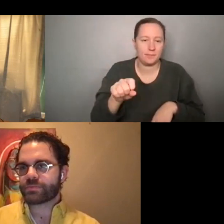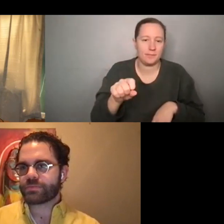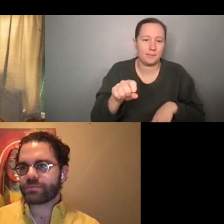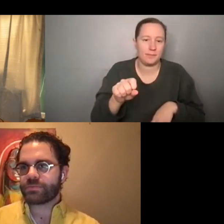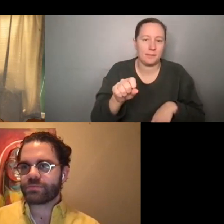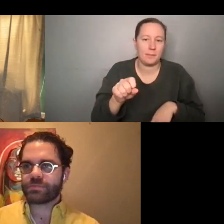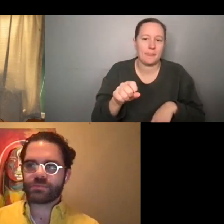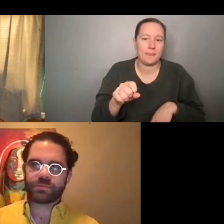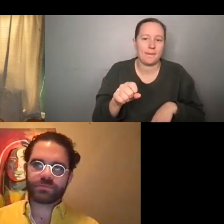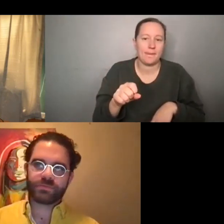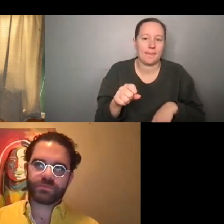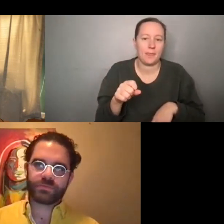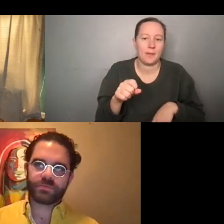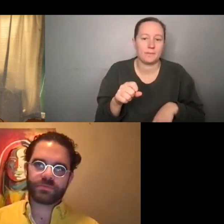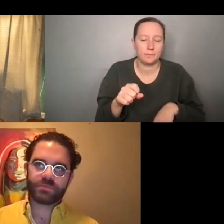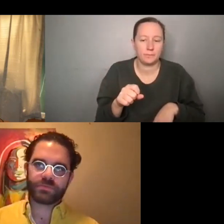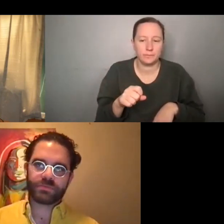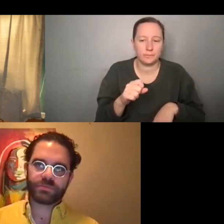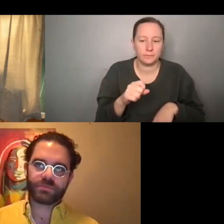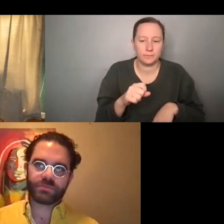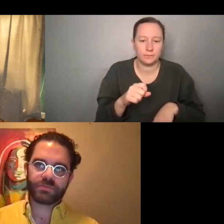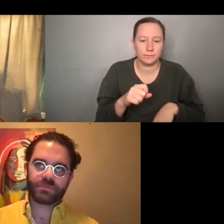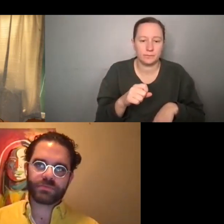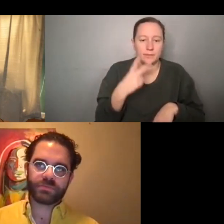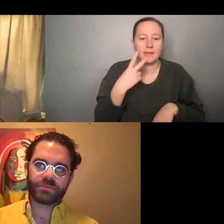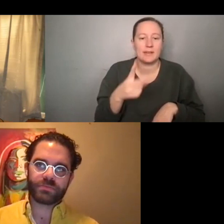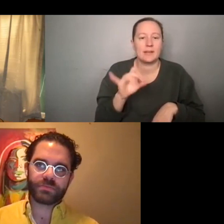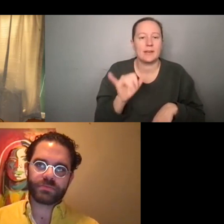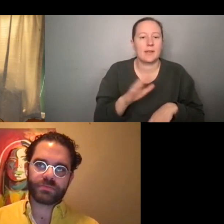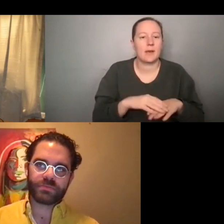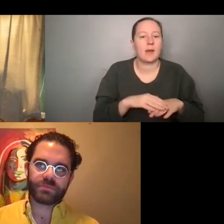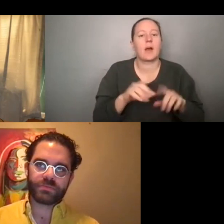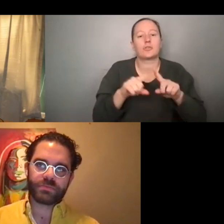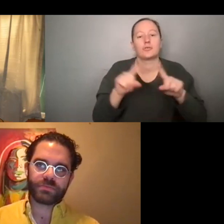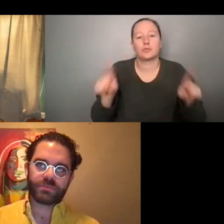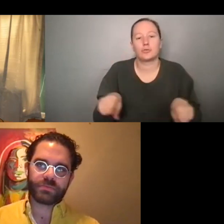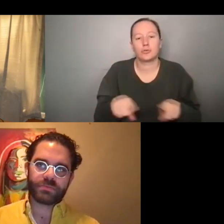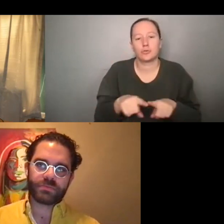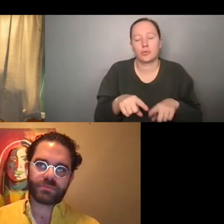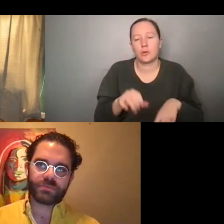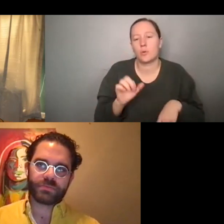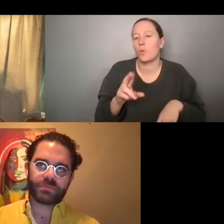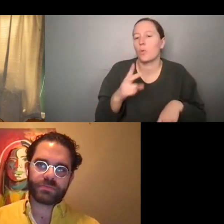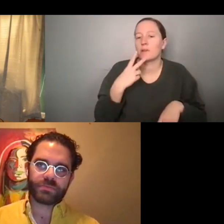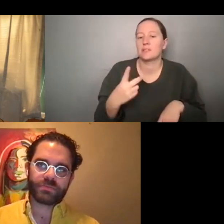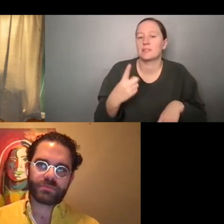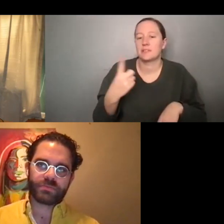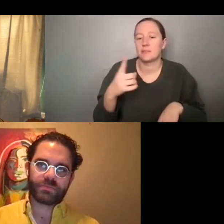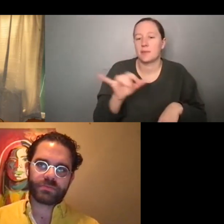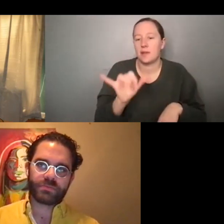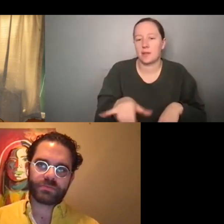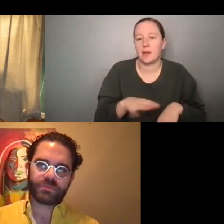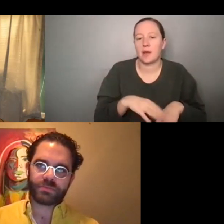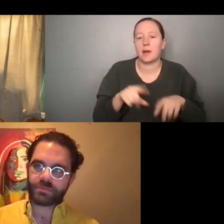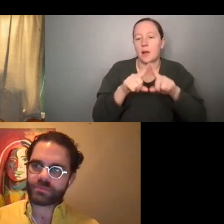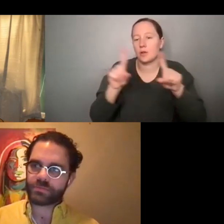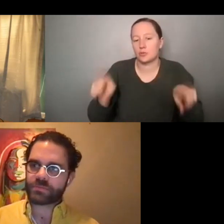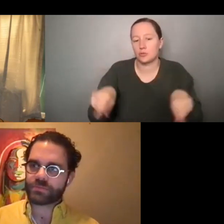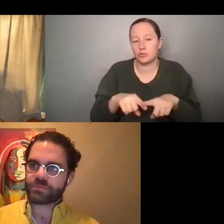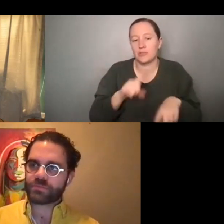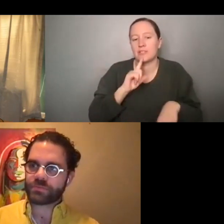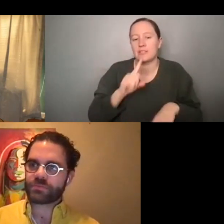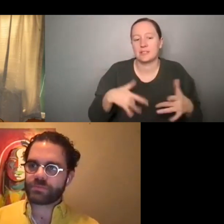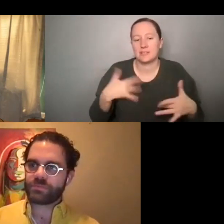I'm seeing that on screen, and seeing stuff like that on screen is exciting. And